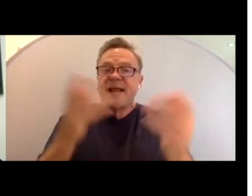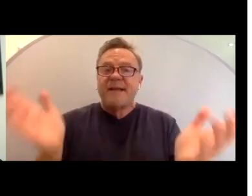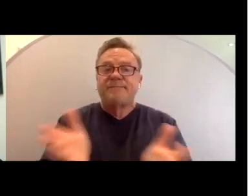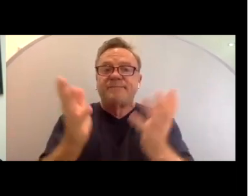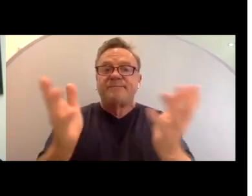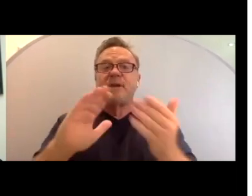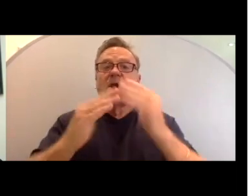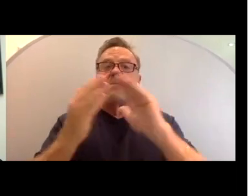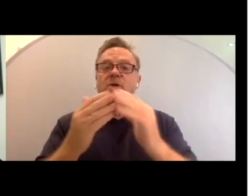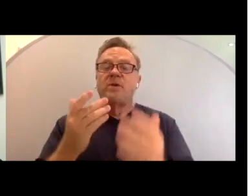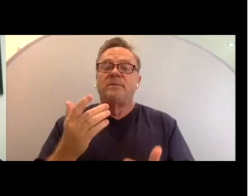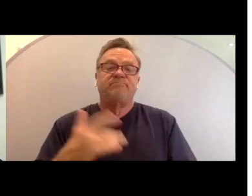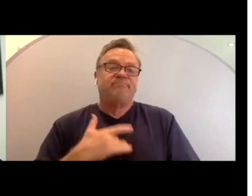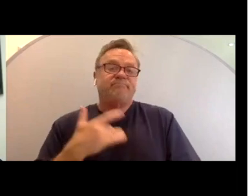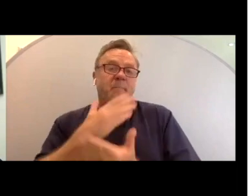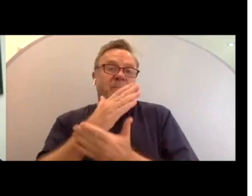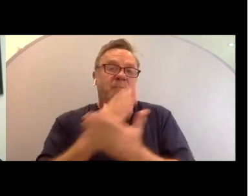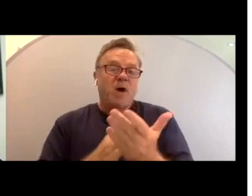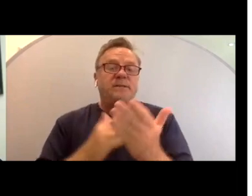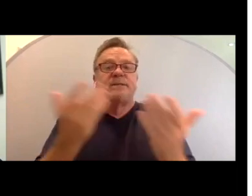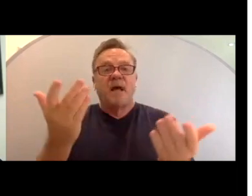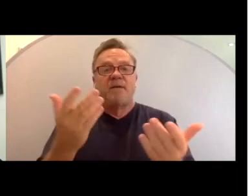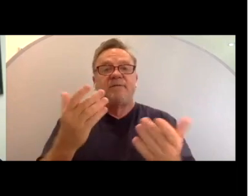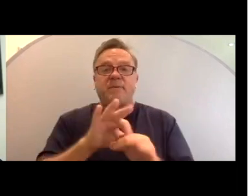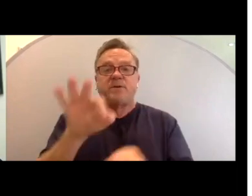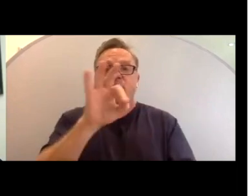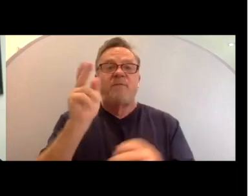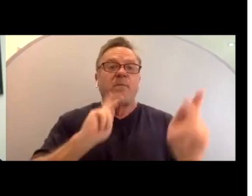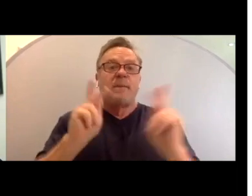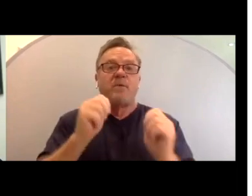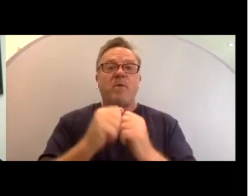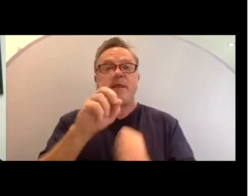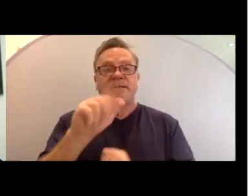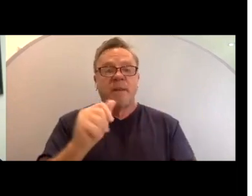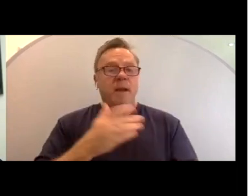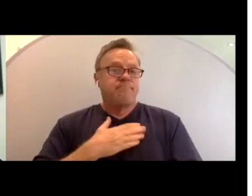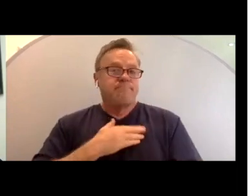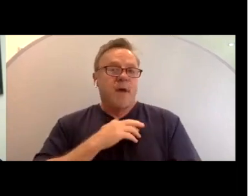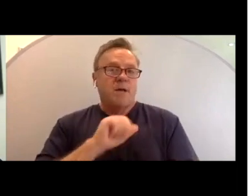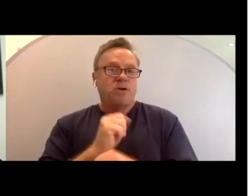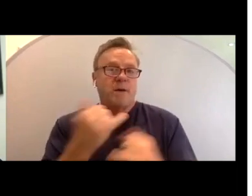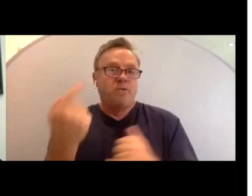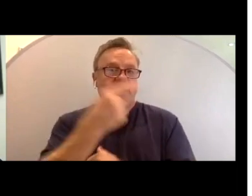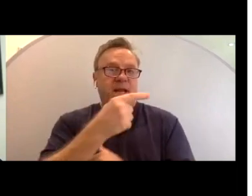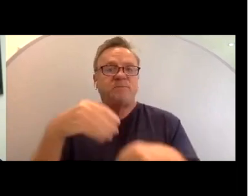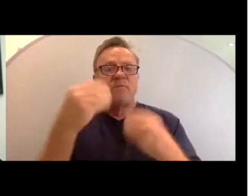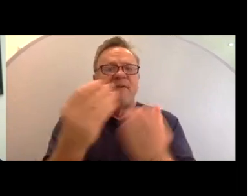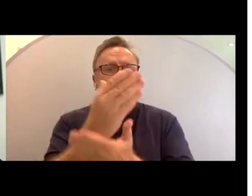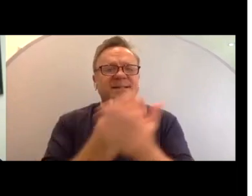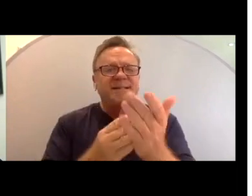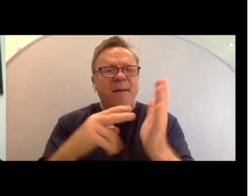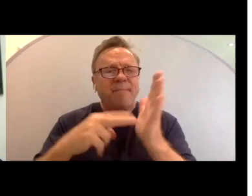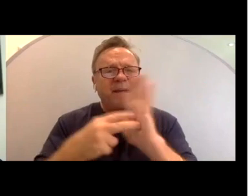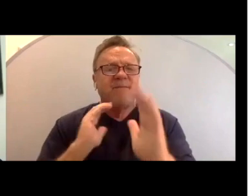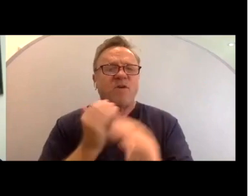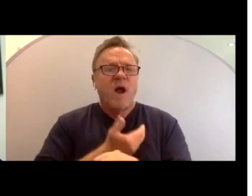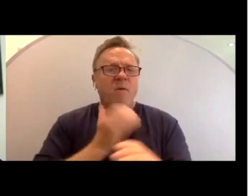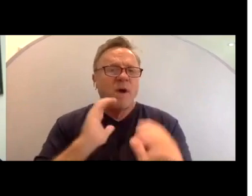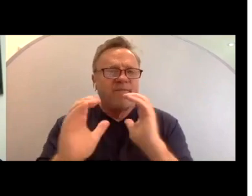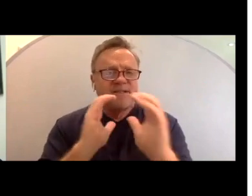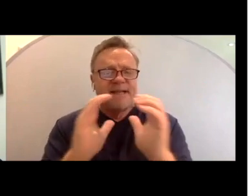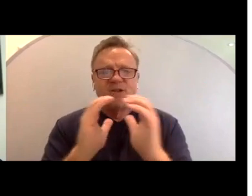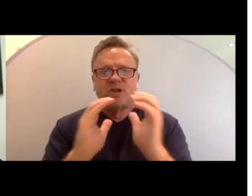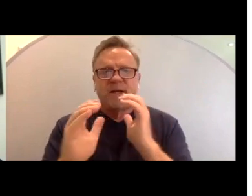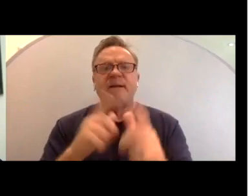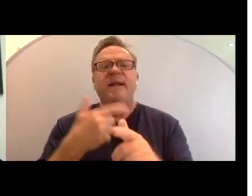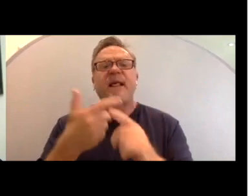aspects of spirituality for persons with disabilities. So my role today is to provide some context for our conversation. Then